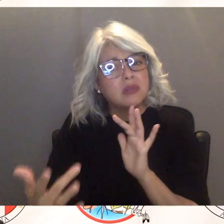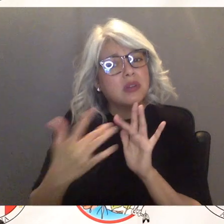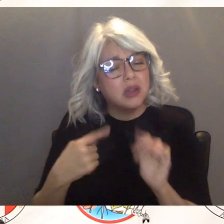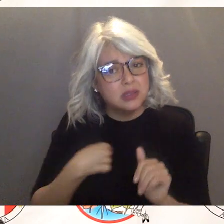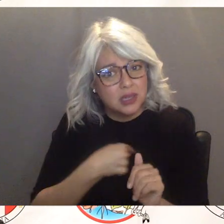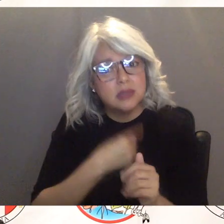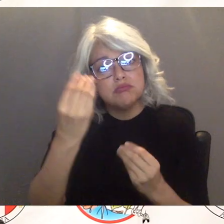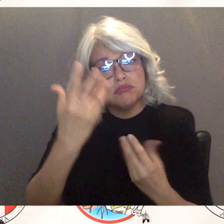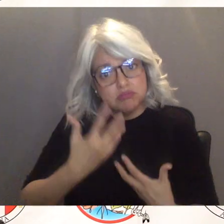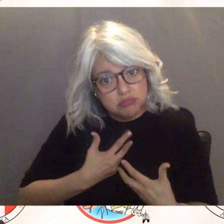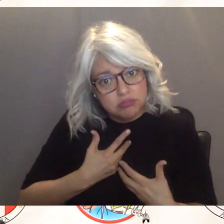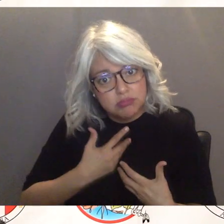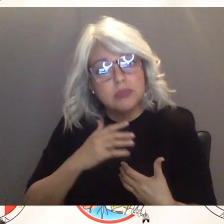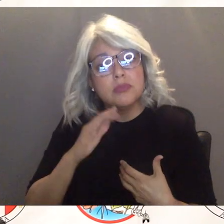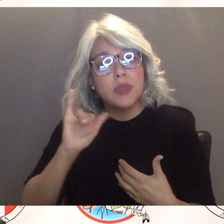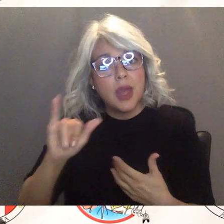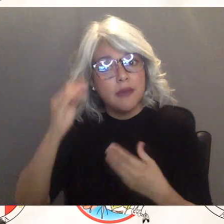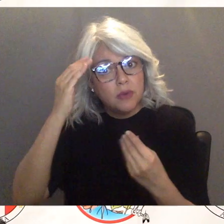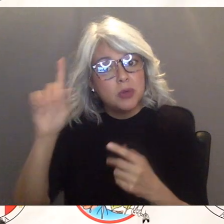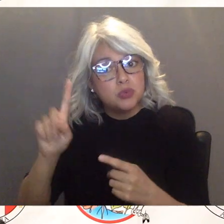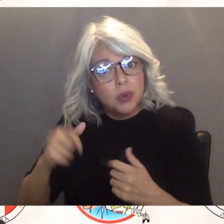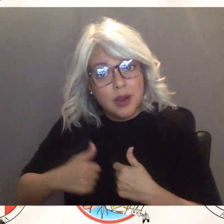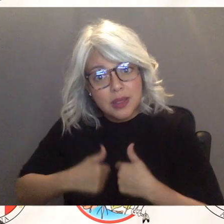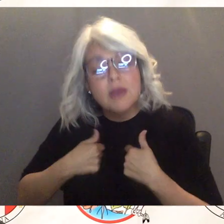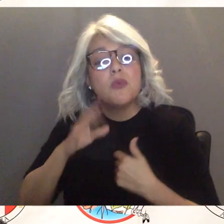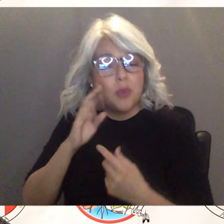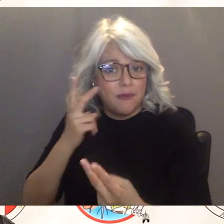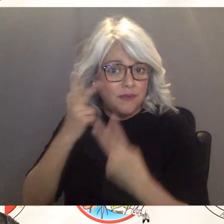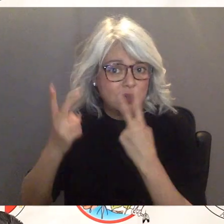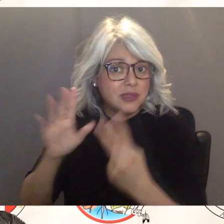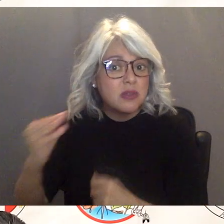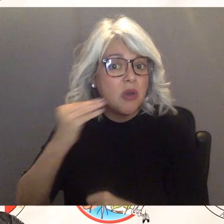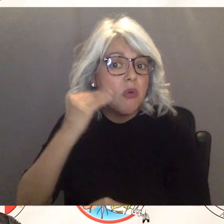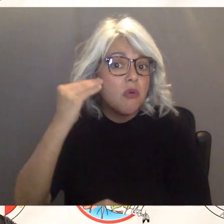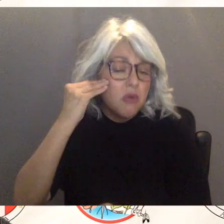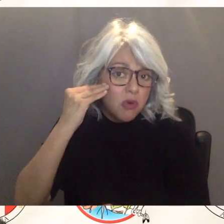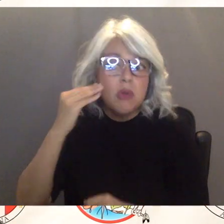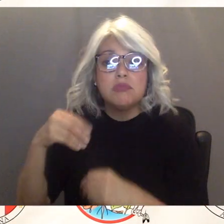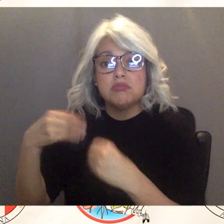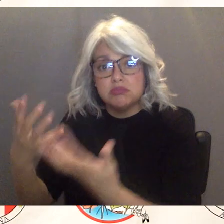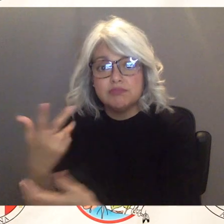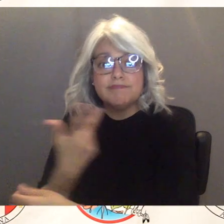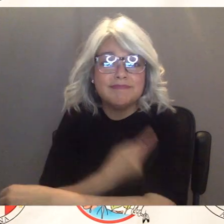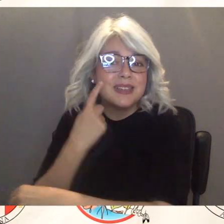information provided and we could visit those folks that cannot make it to the vaccination site